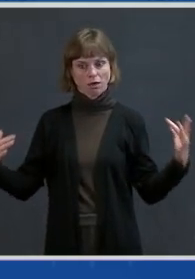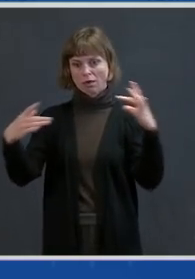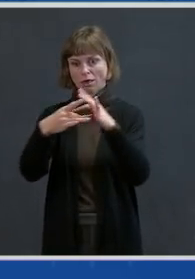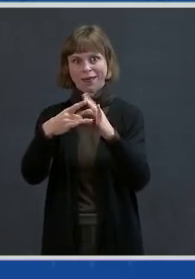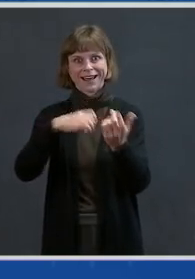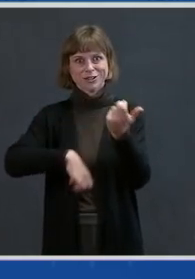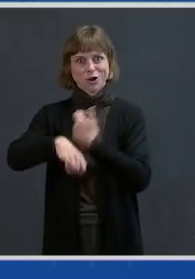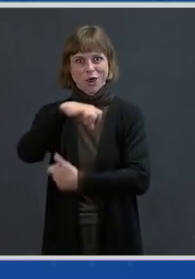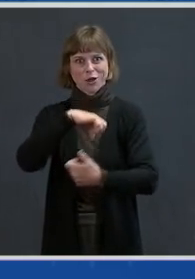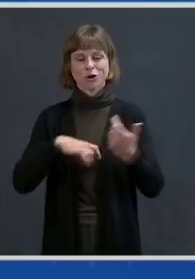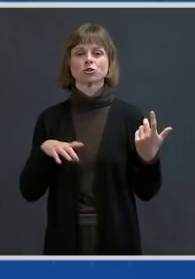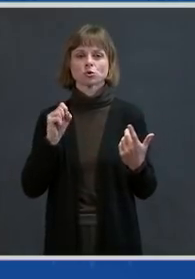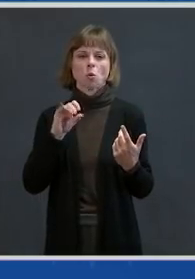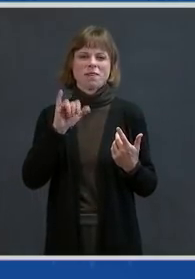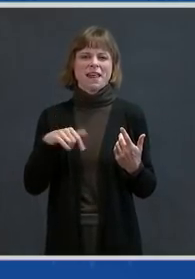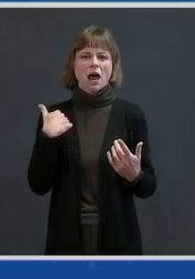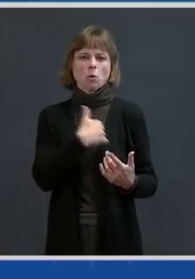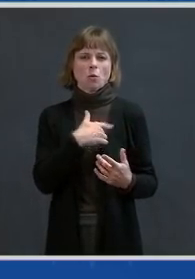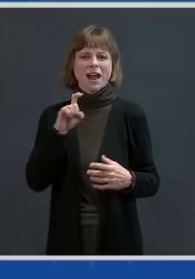you more details about.